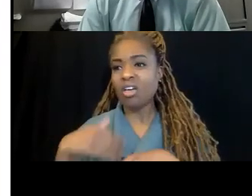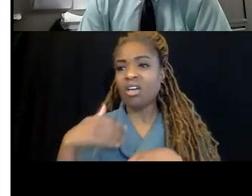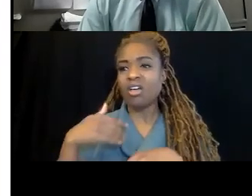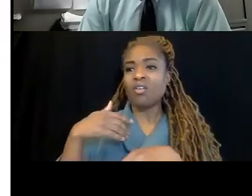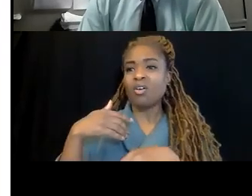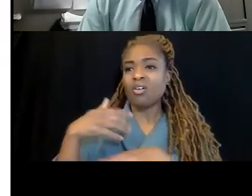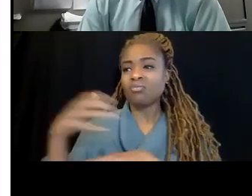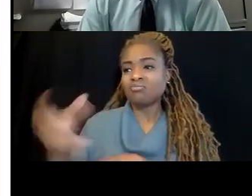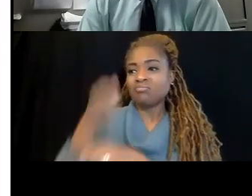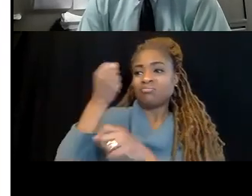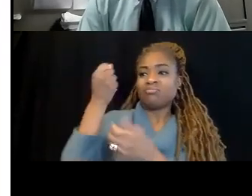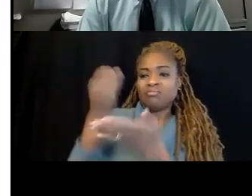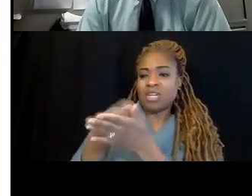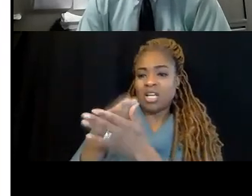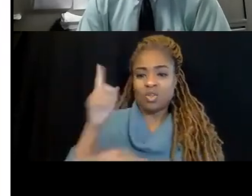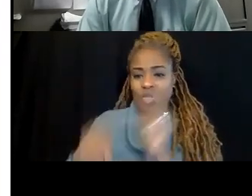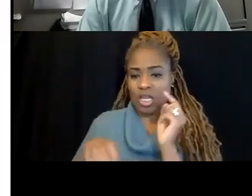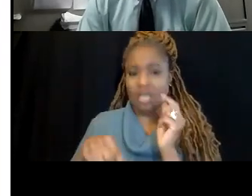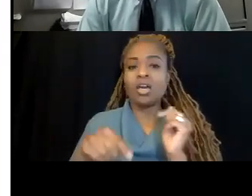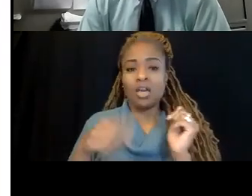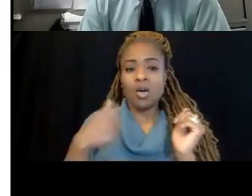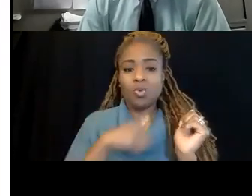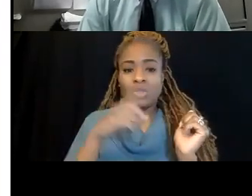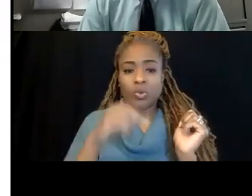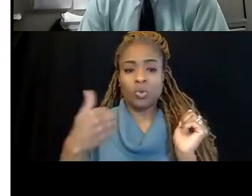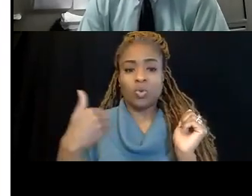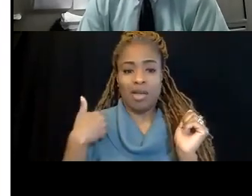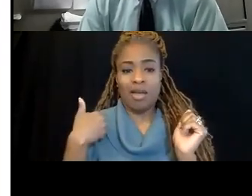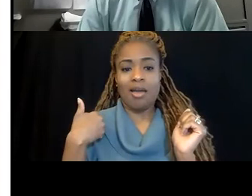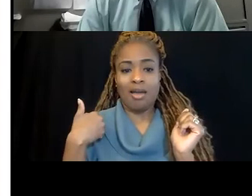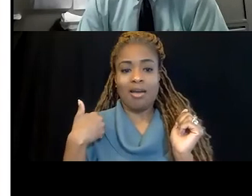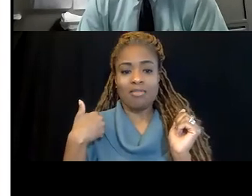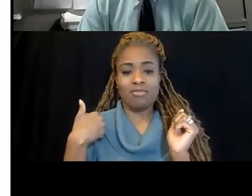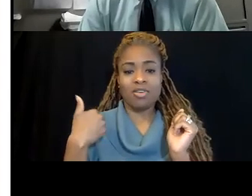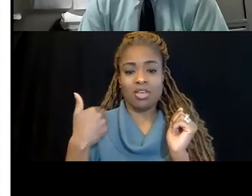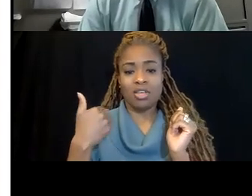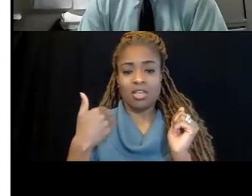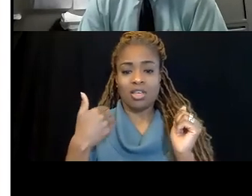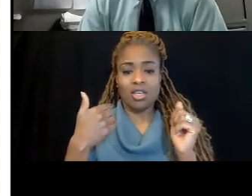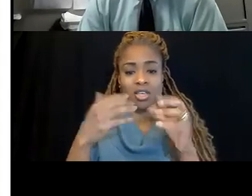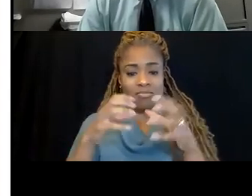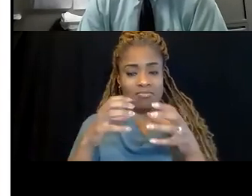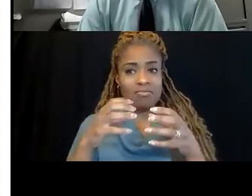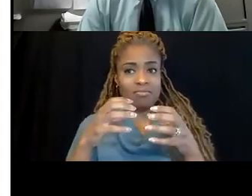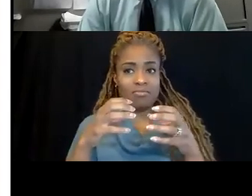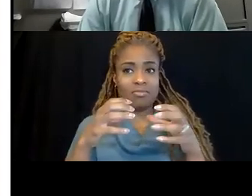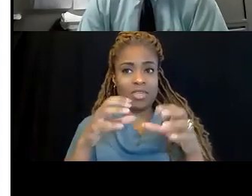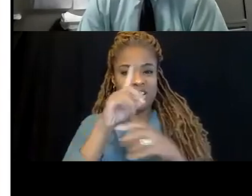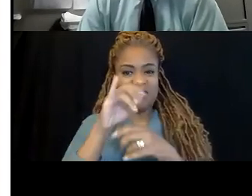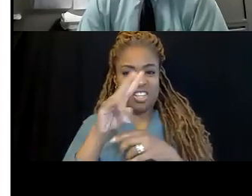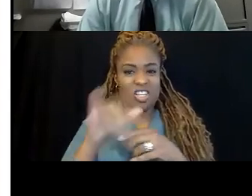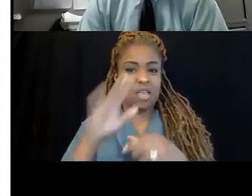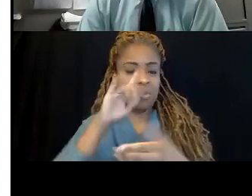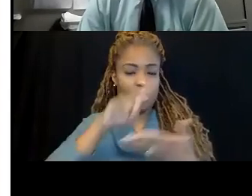You can't do that. And we do have a division that will investigate if an employee says, hey, I